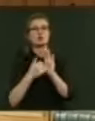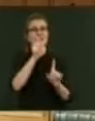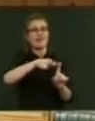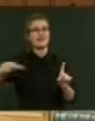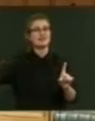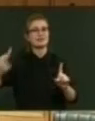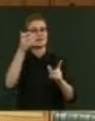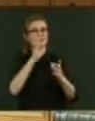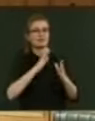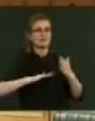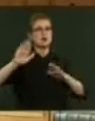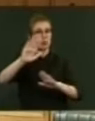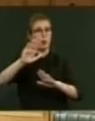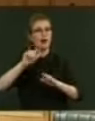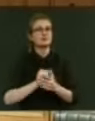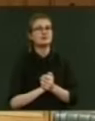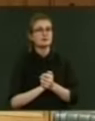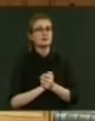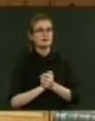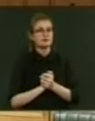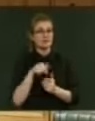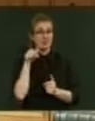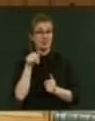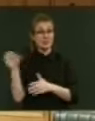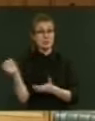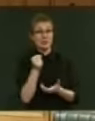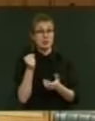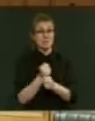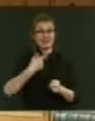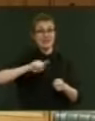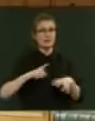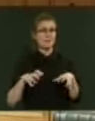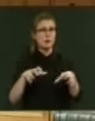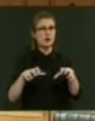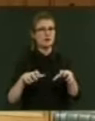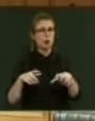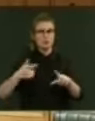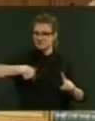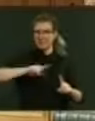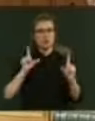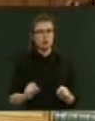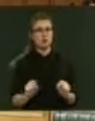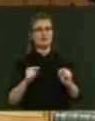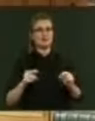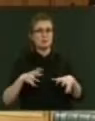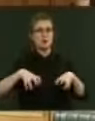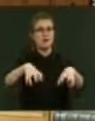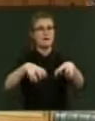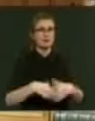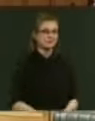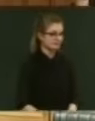This budget makes us on the move. We say, let's get it on. Let's move it and move it now. .